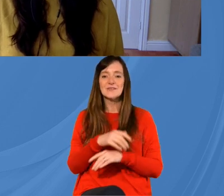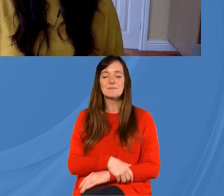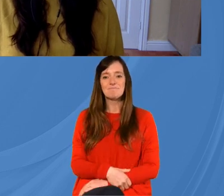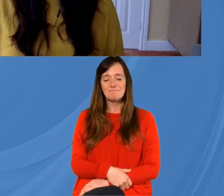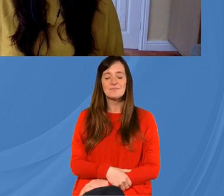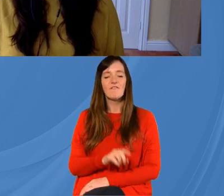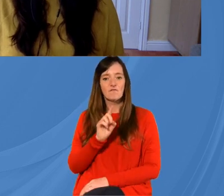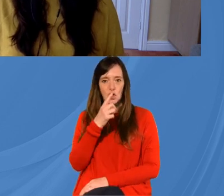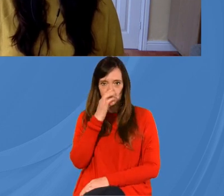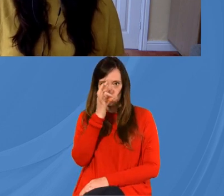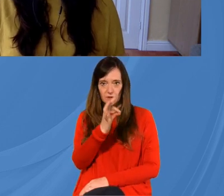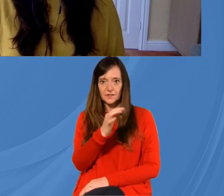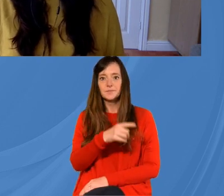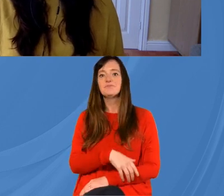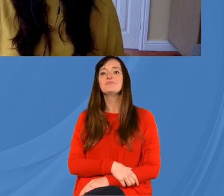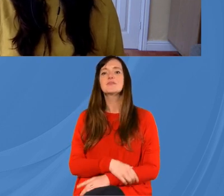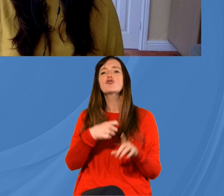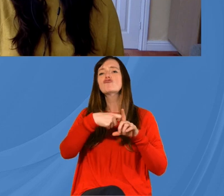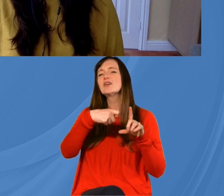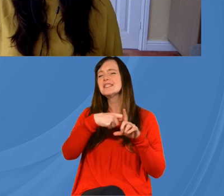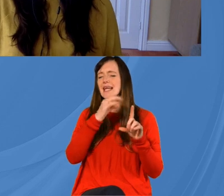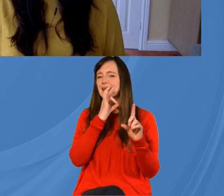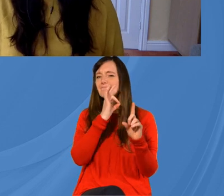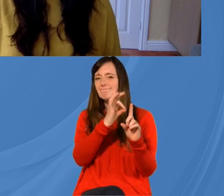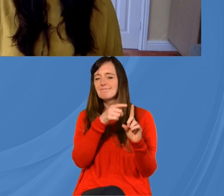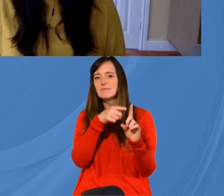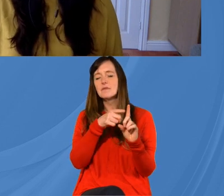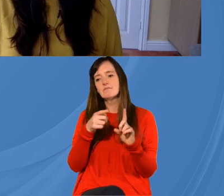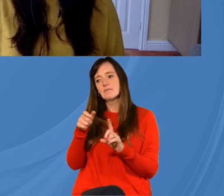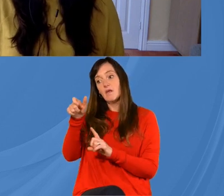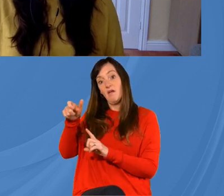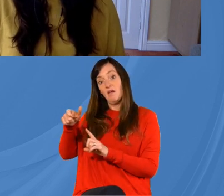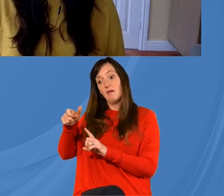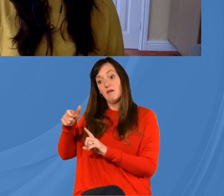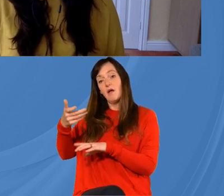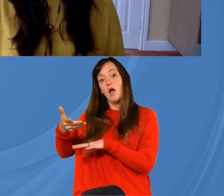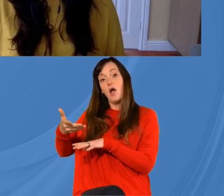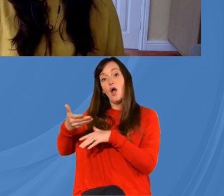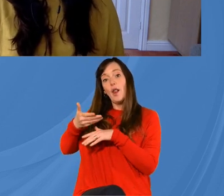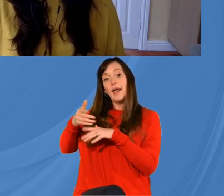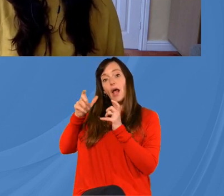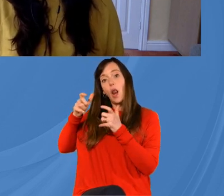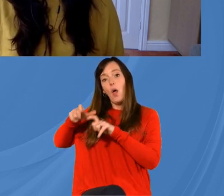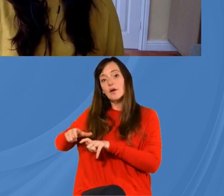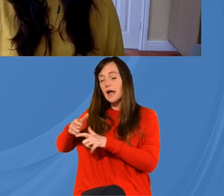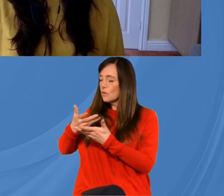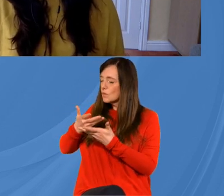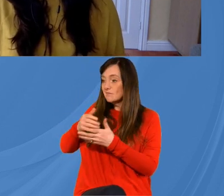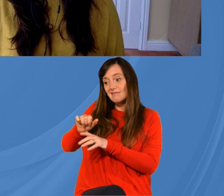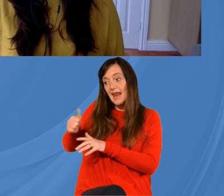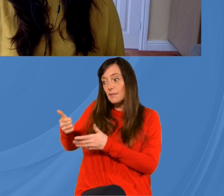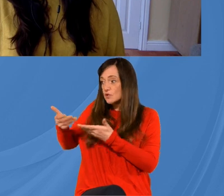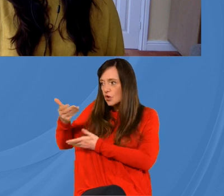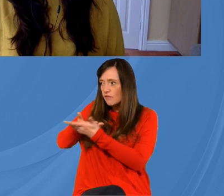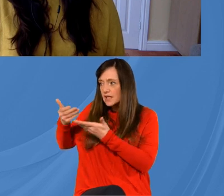right now here's the first question chrissy this is for you um someone says we spoke to our neighbors early on in lockdown about christ how do we pick